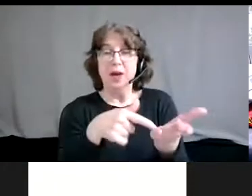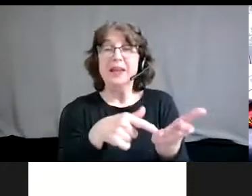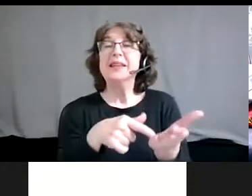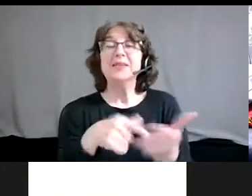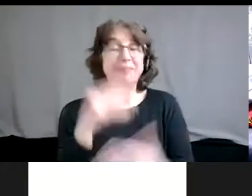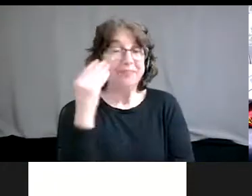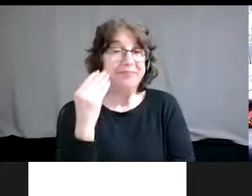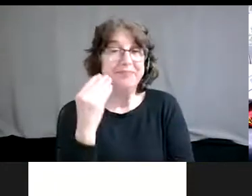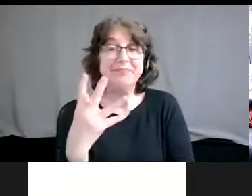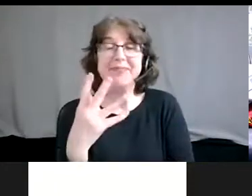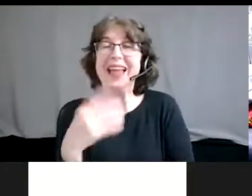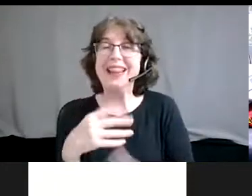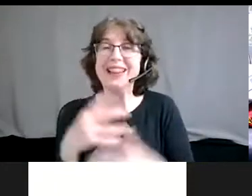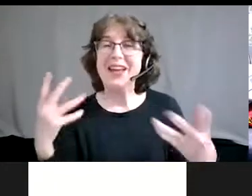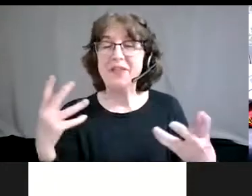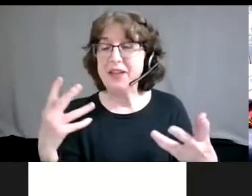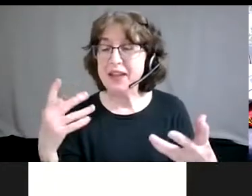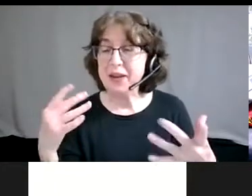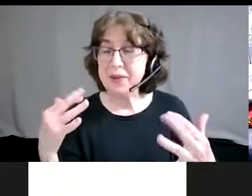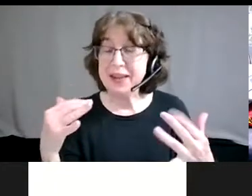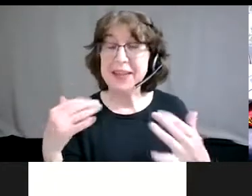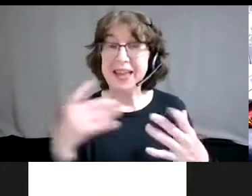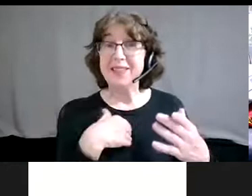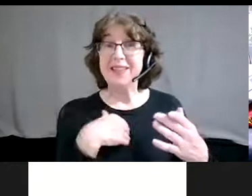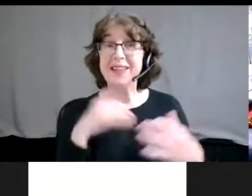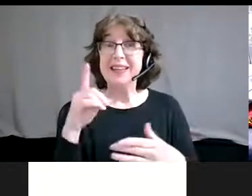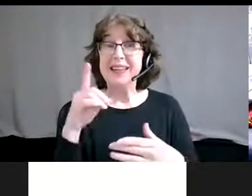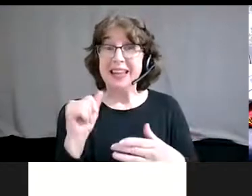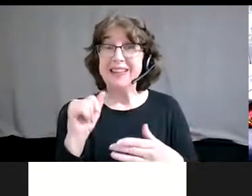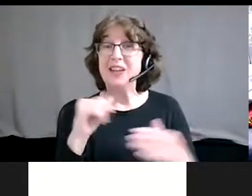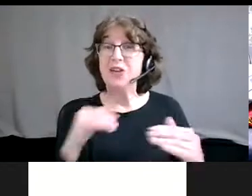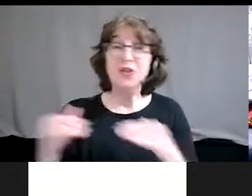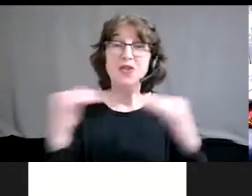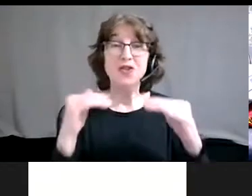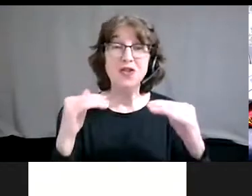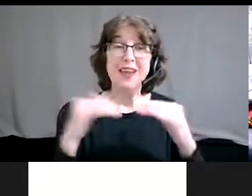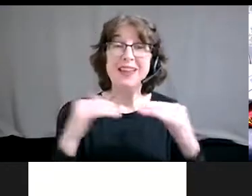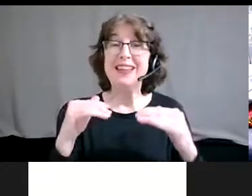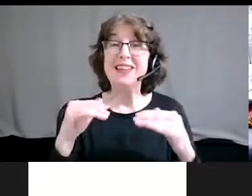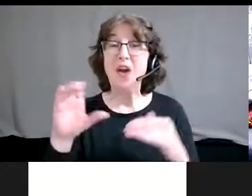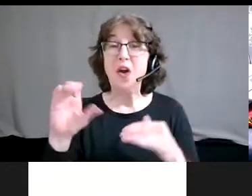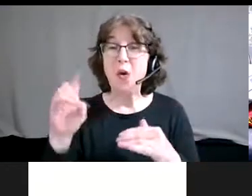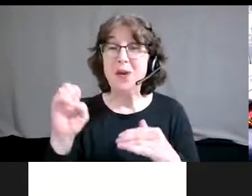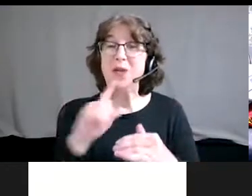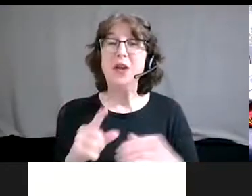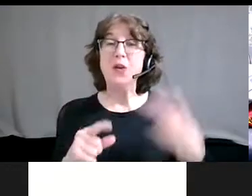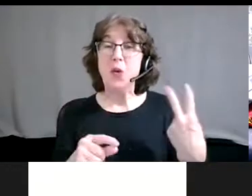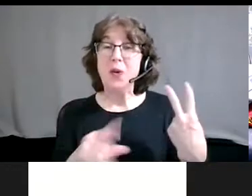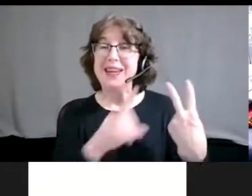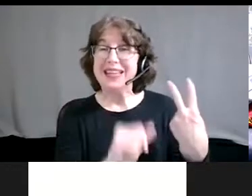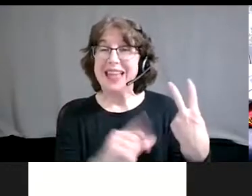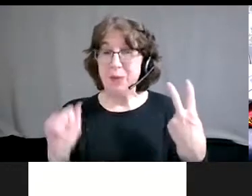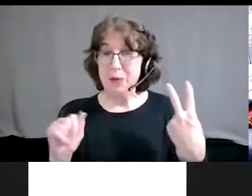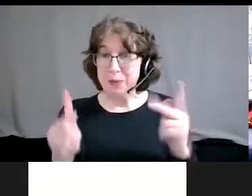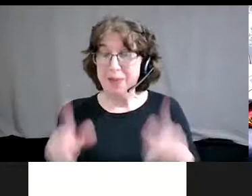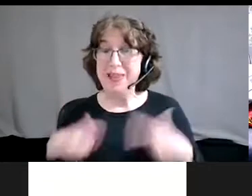the way, has a lot of not only disability justice coding, in that it's two disabled folks living together in a home